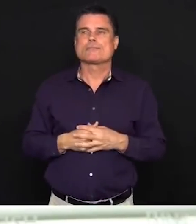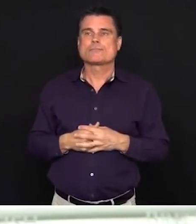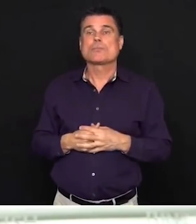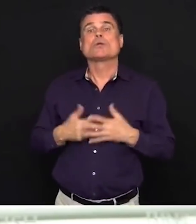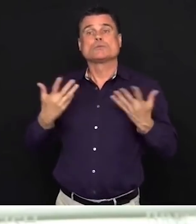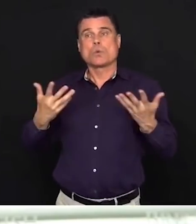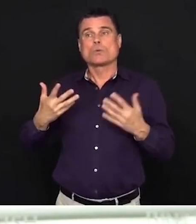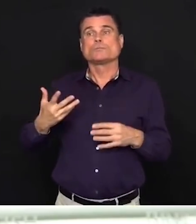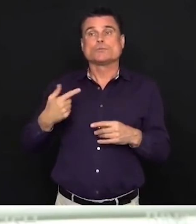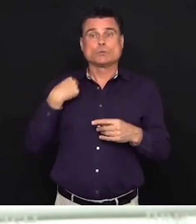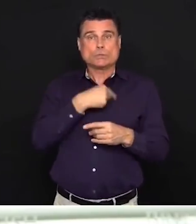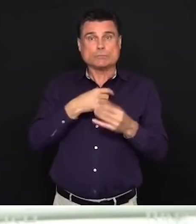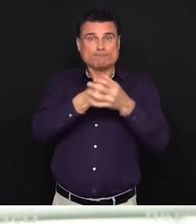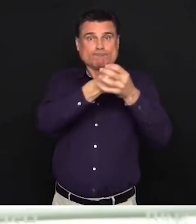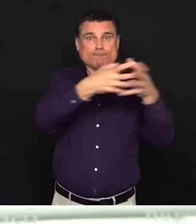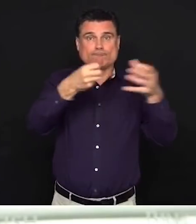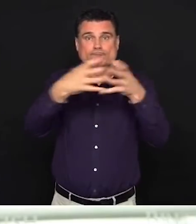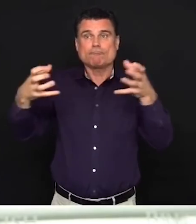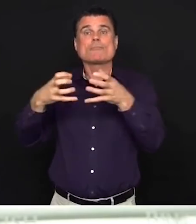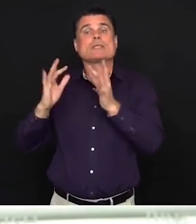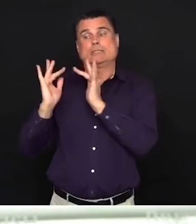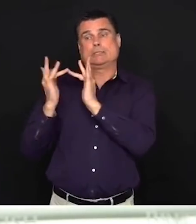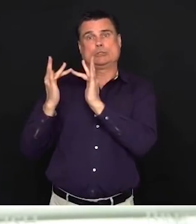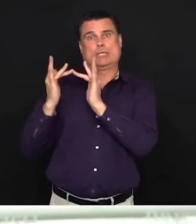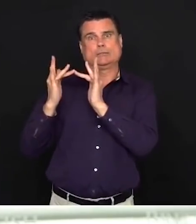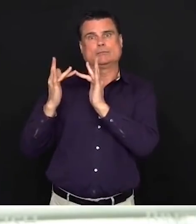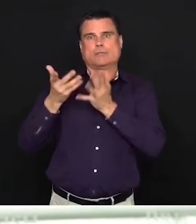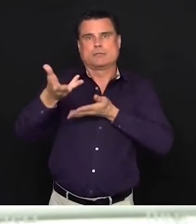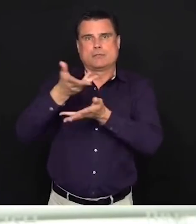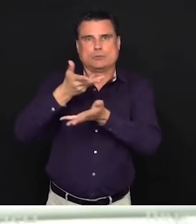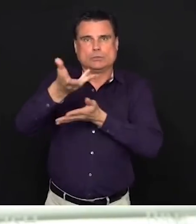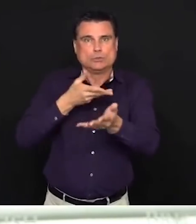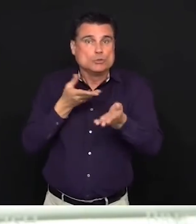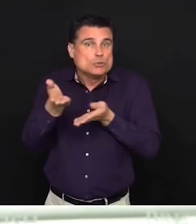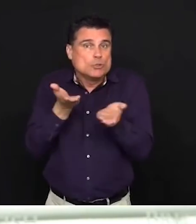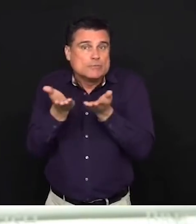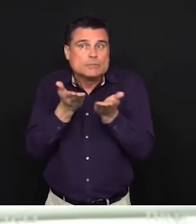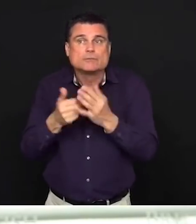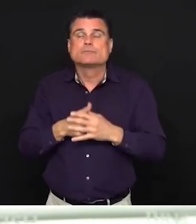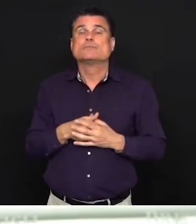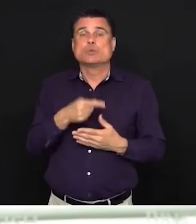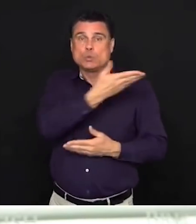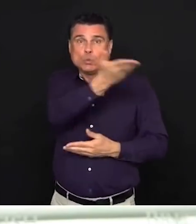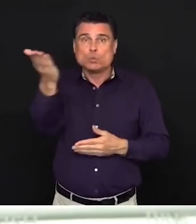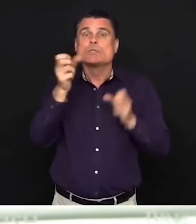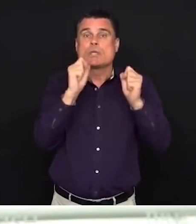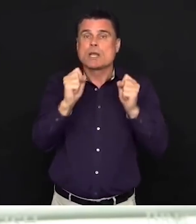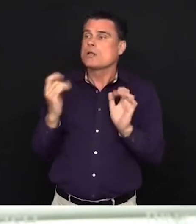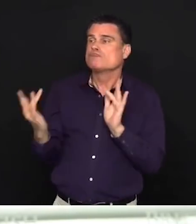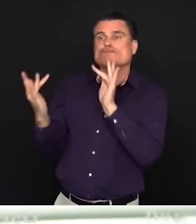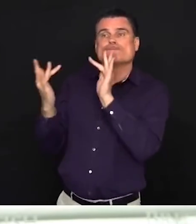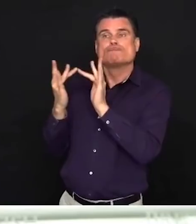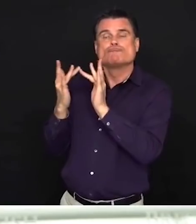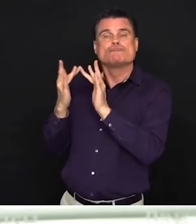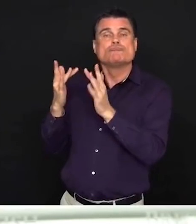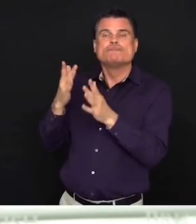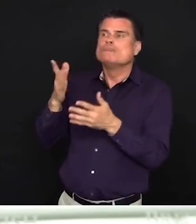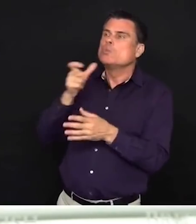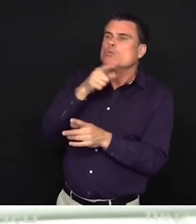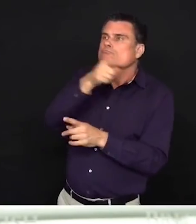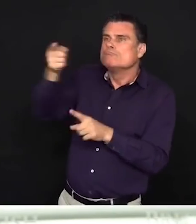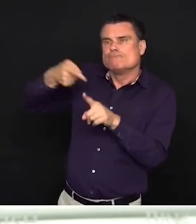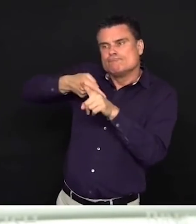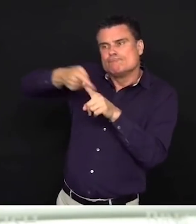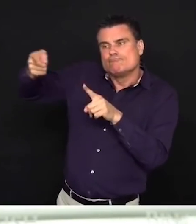professional in your community from home in rural and urban British Columbia. We're launching a founder youth